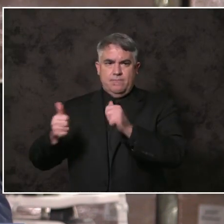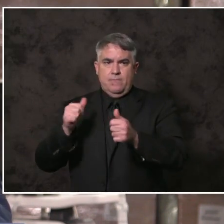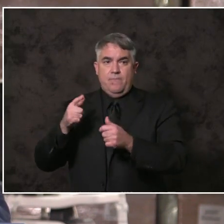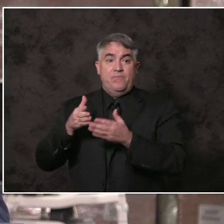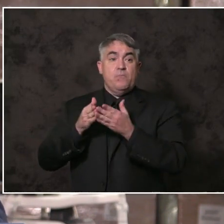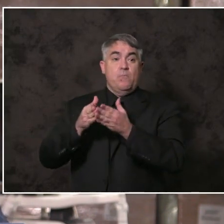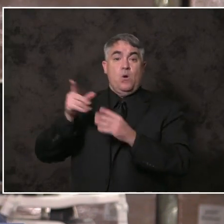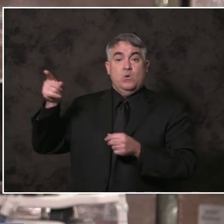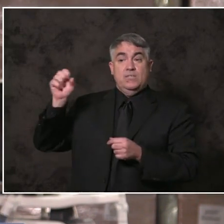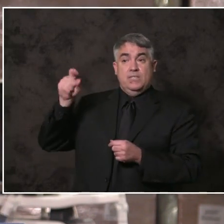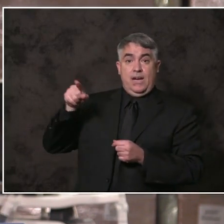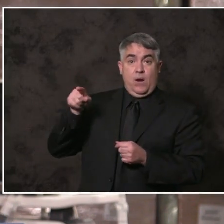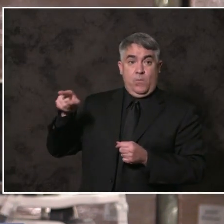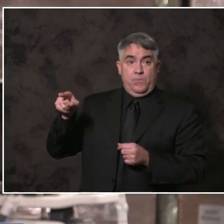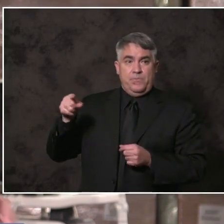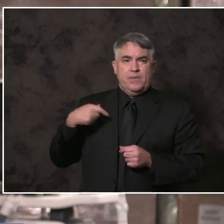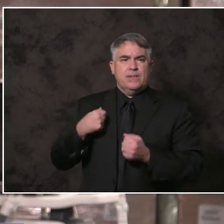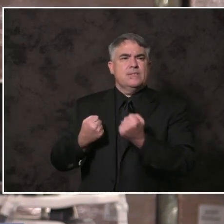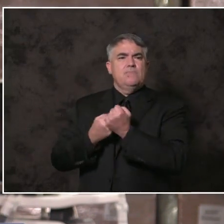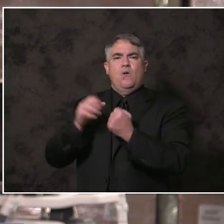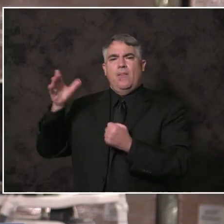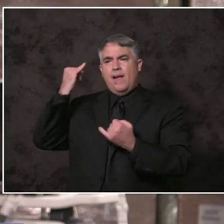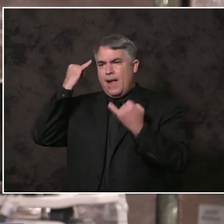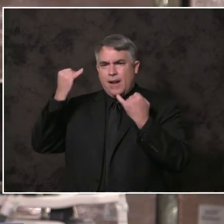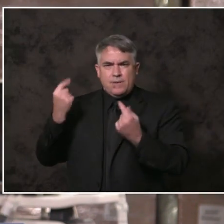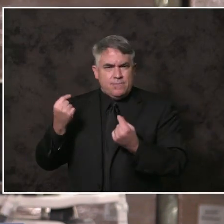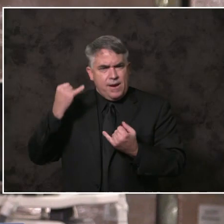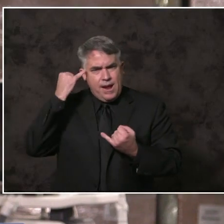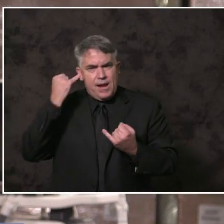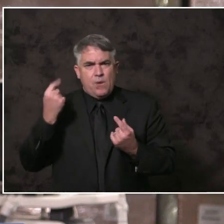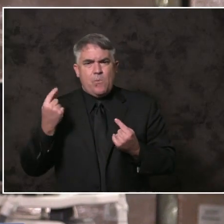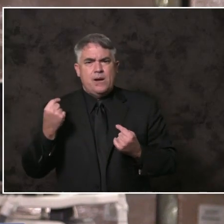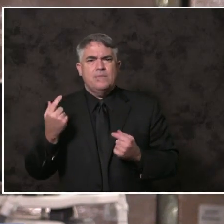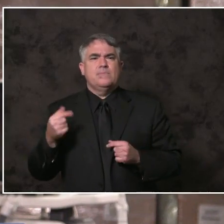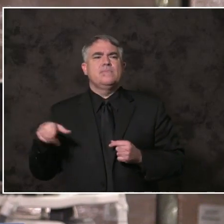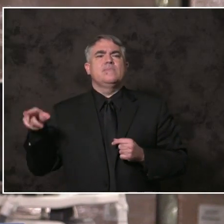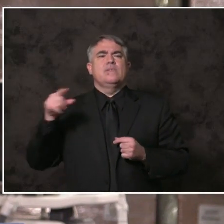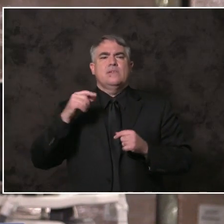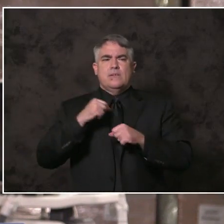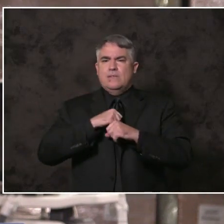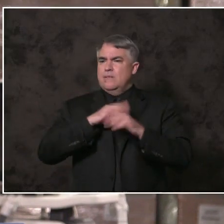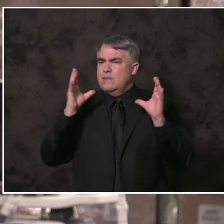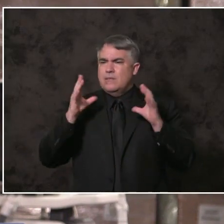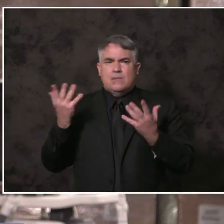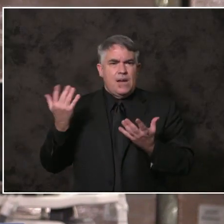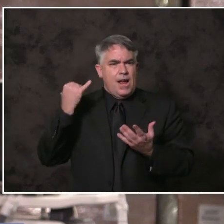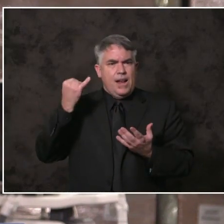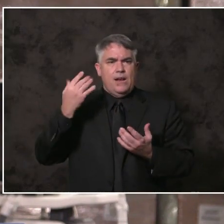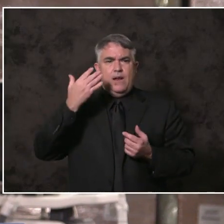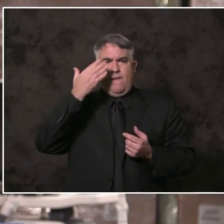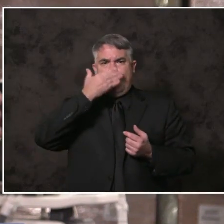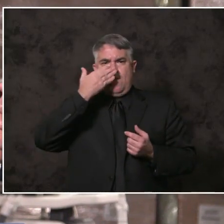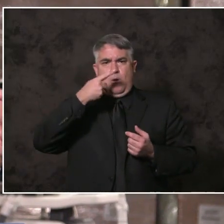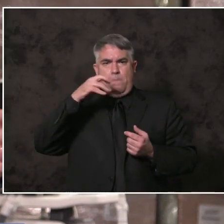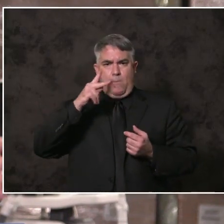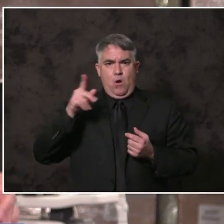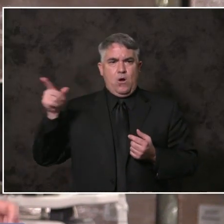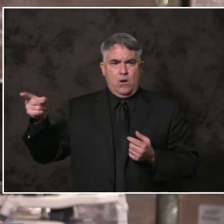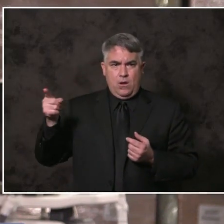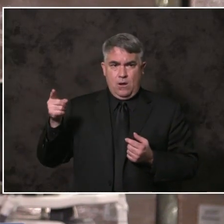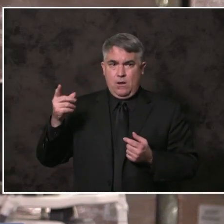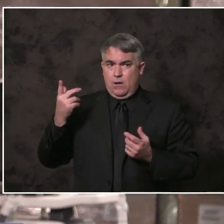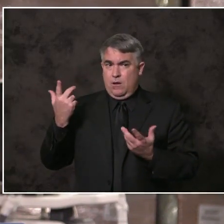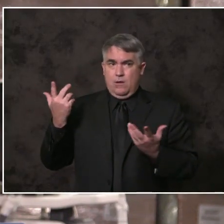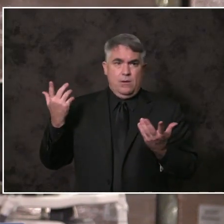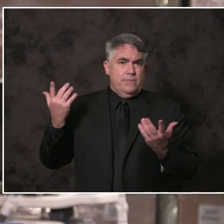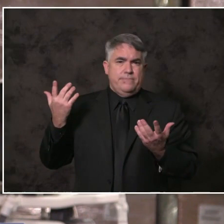support an idea in their master plan to realize a tremendous vision of the waterfront park. Let's extend it all the way to the